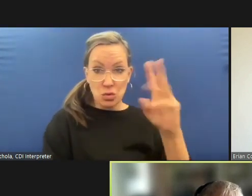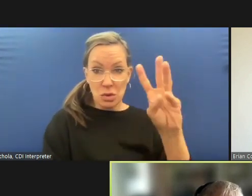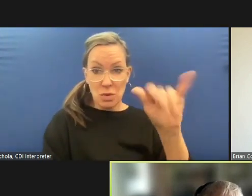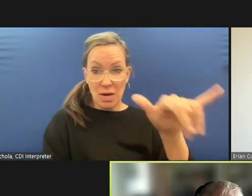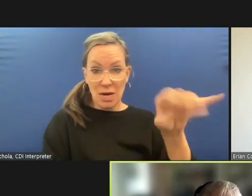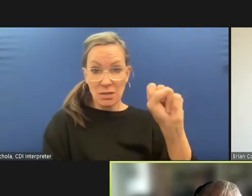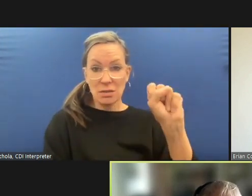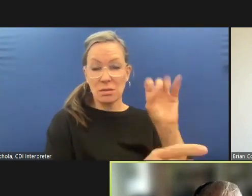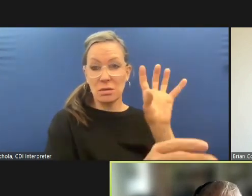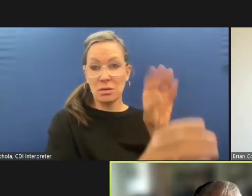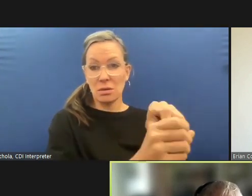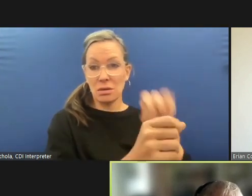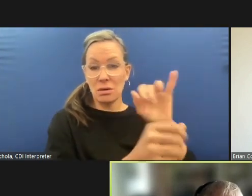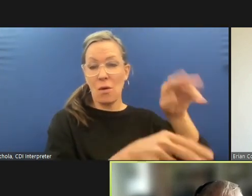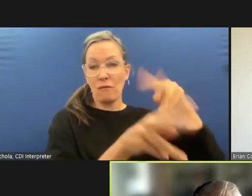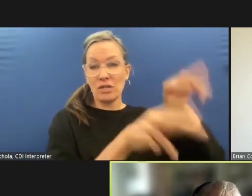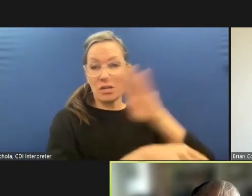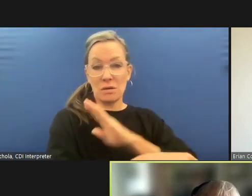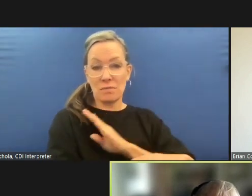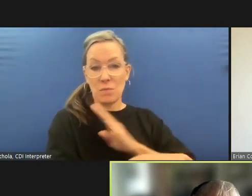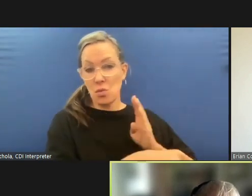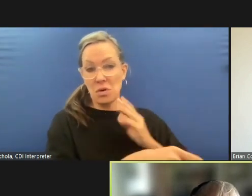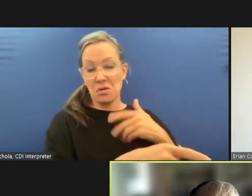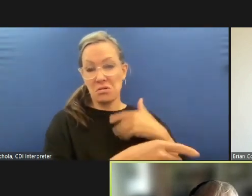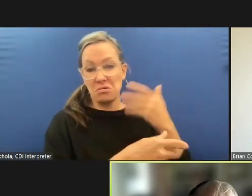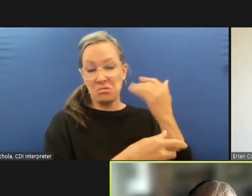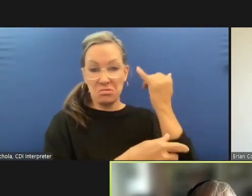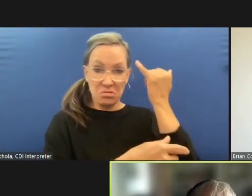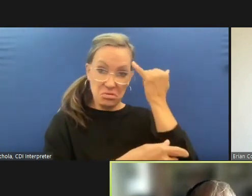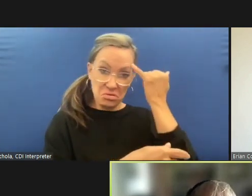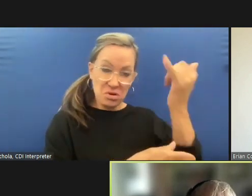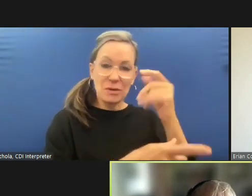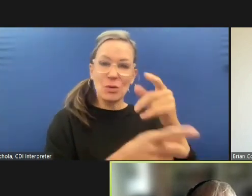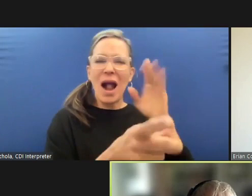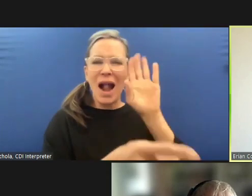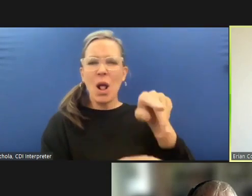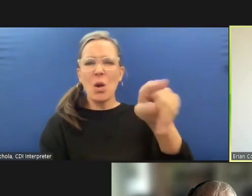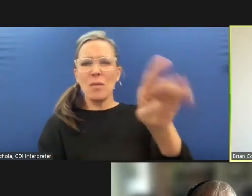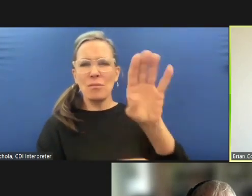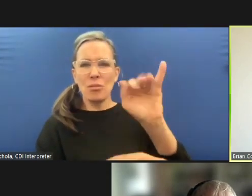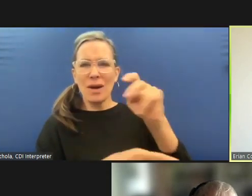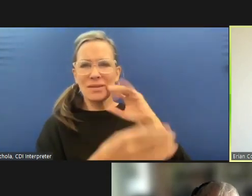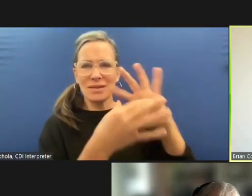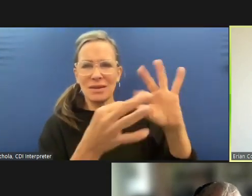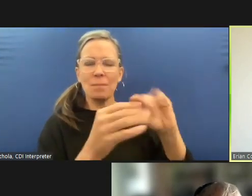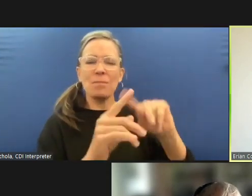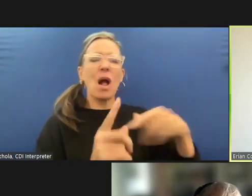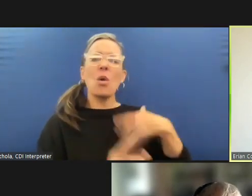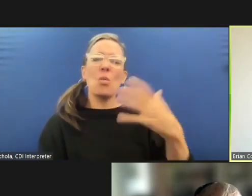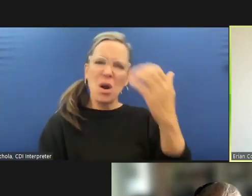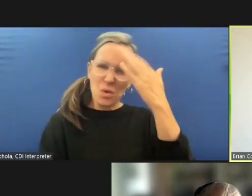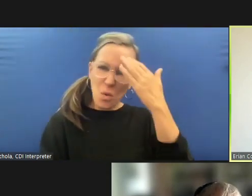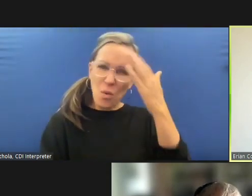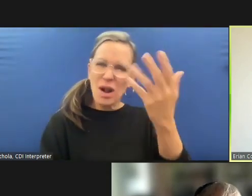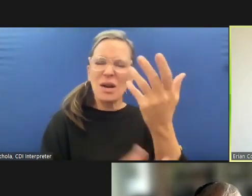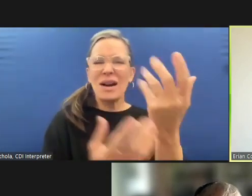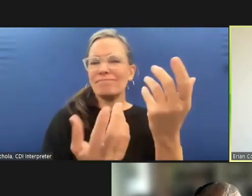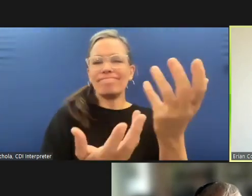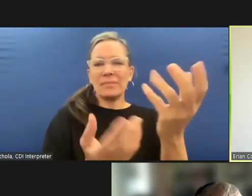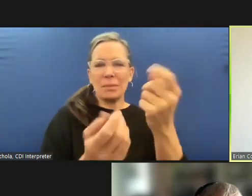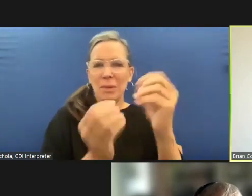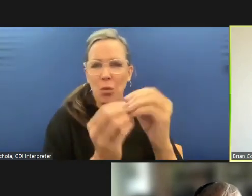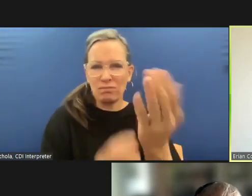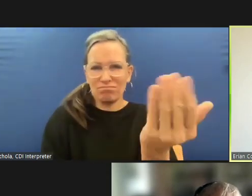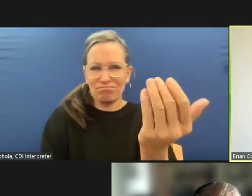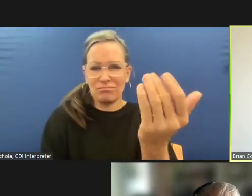that you explained briefly but as a way to learn more about that okay let's see let's see if i can do all this uh i think with the